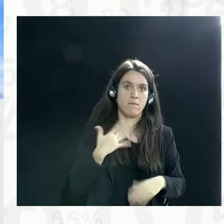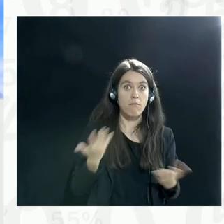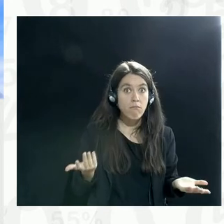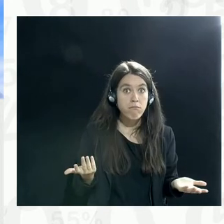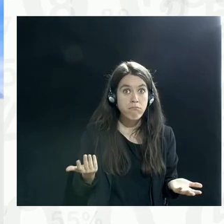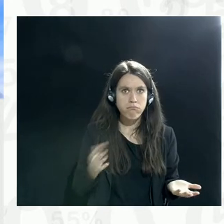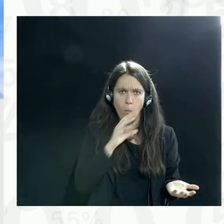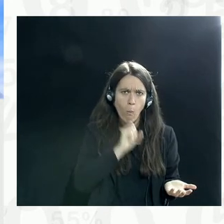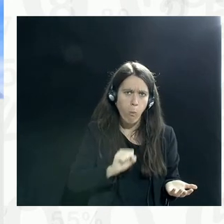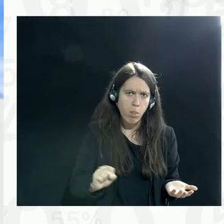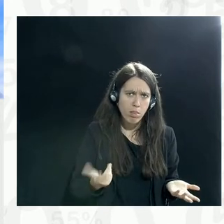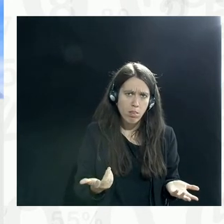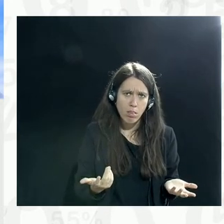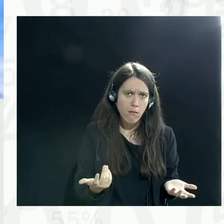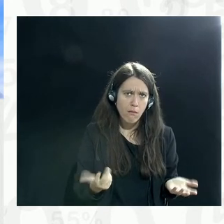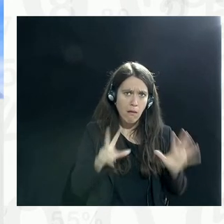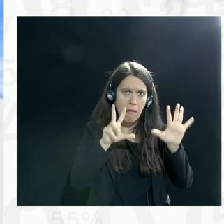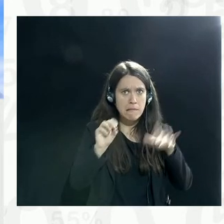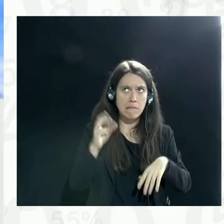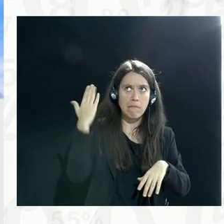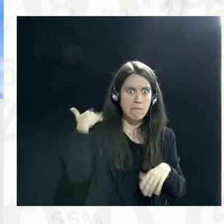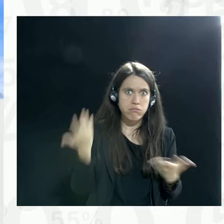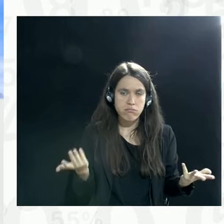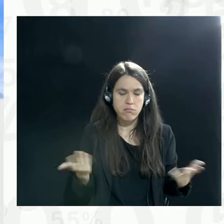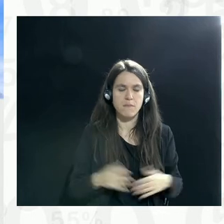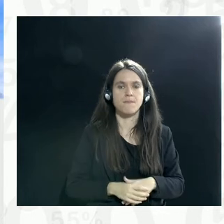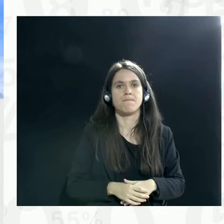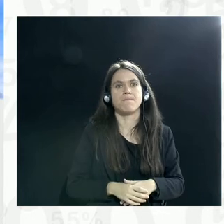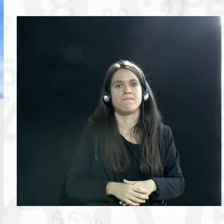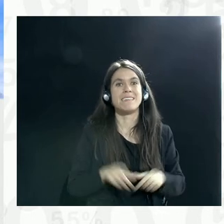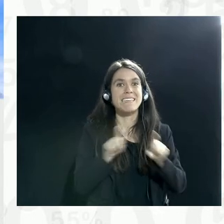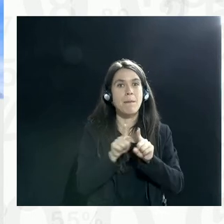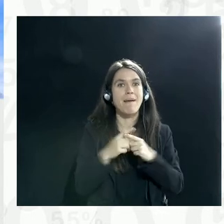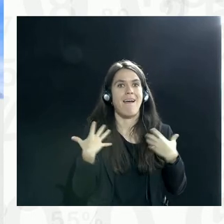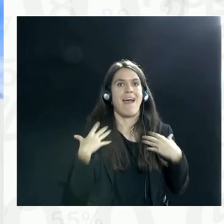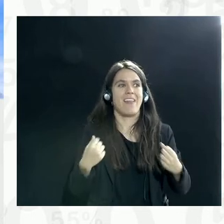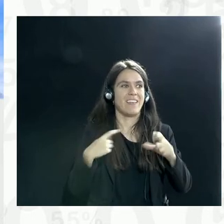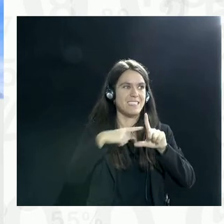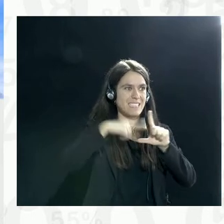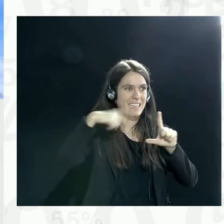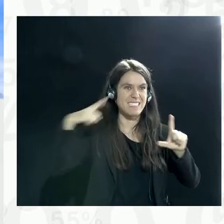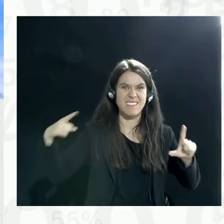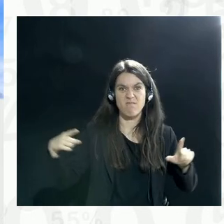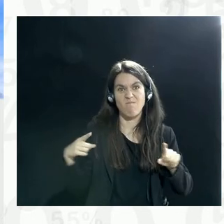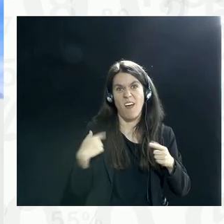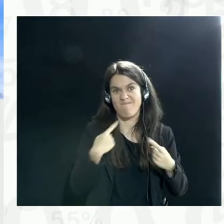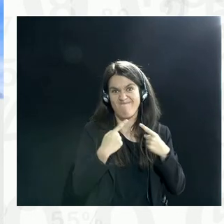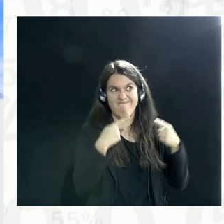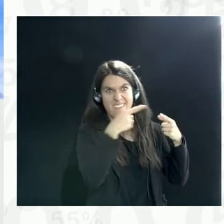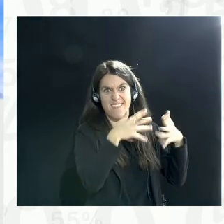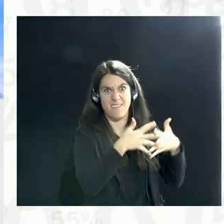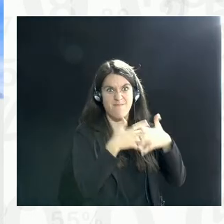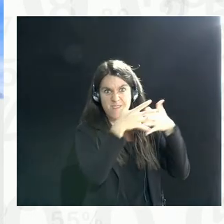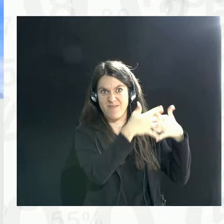the tubes. Our health statistics, Pam talked about, and of course I'm going to talk about the United States, but